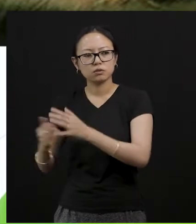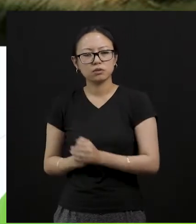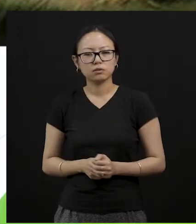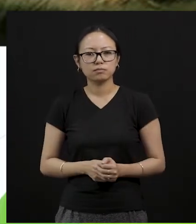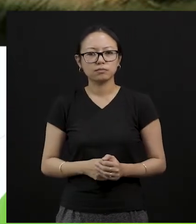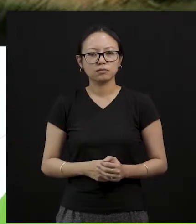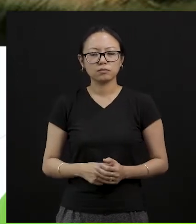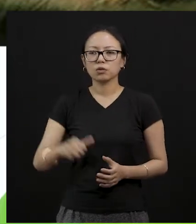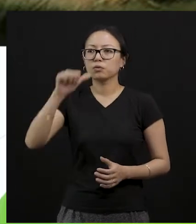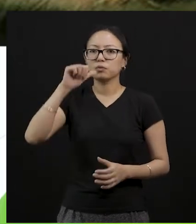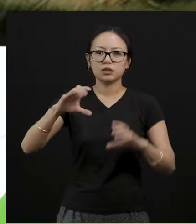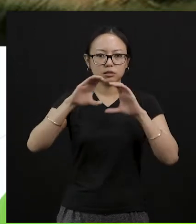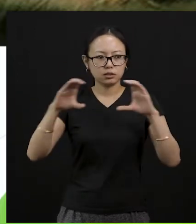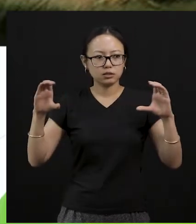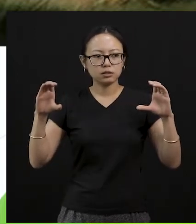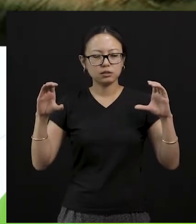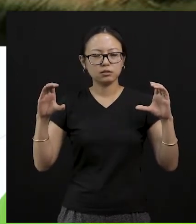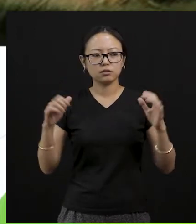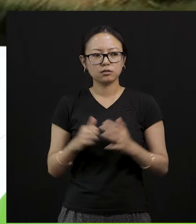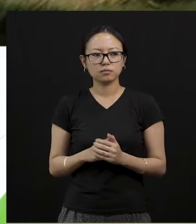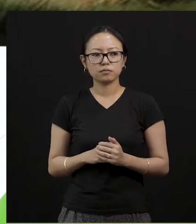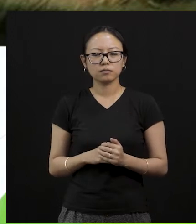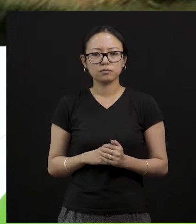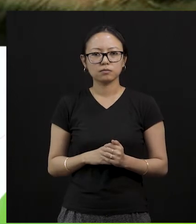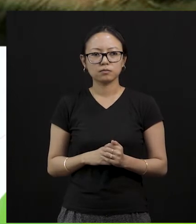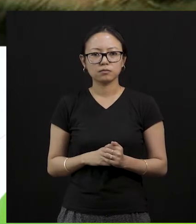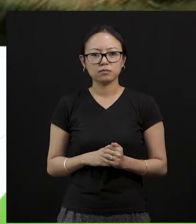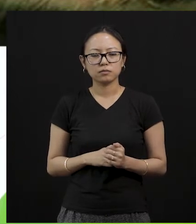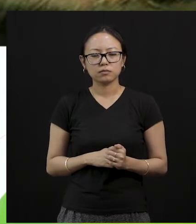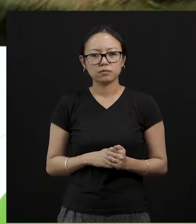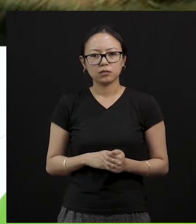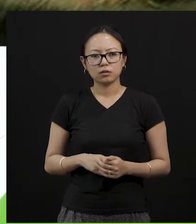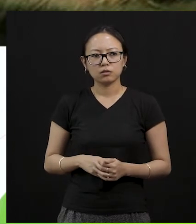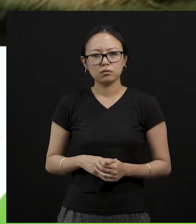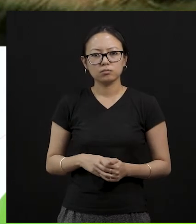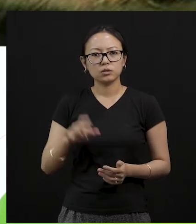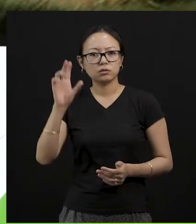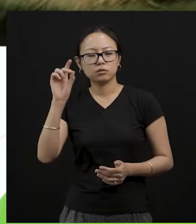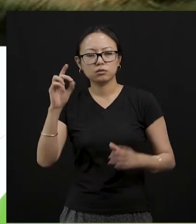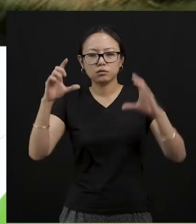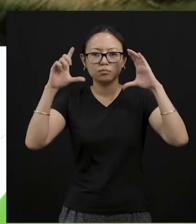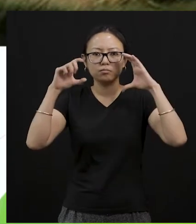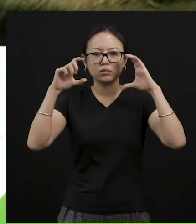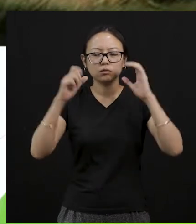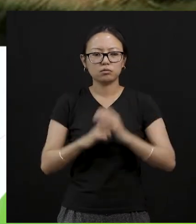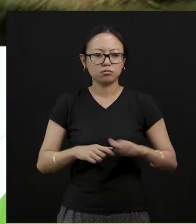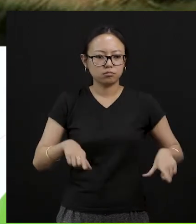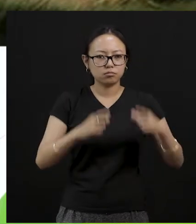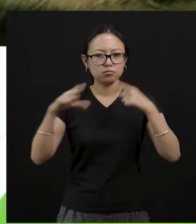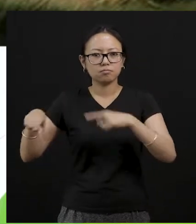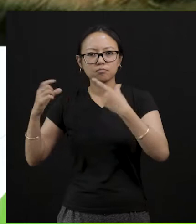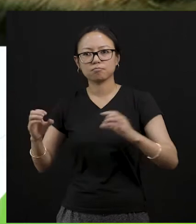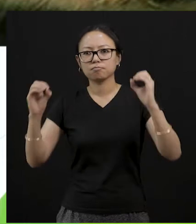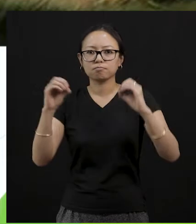water. Right? Another picture says about no trees. There are no trees. You